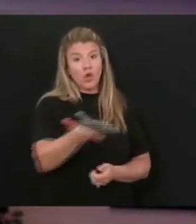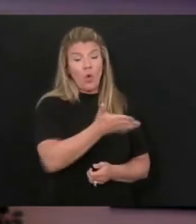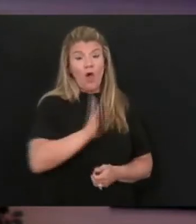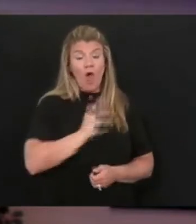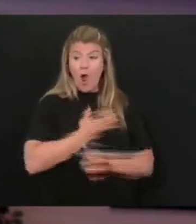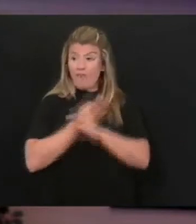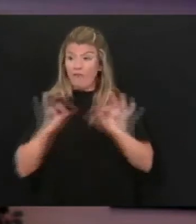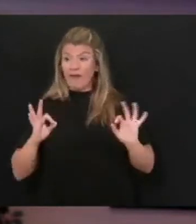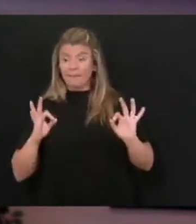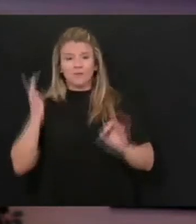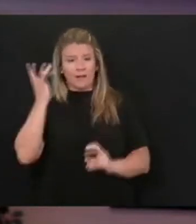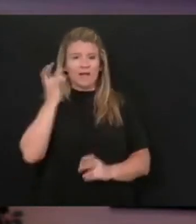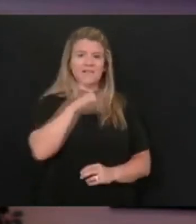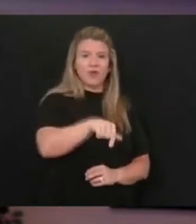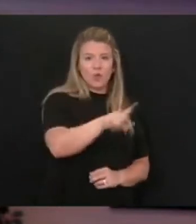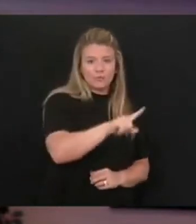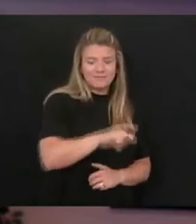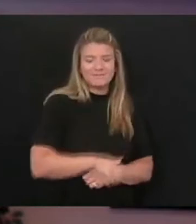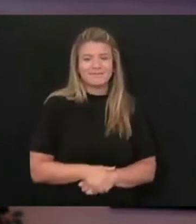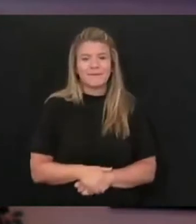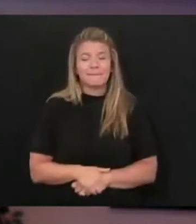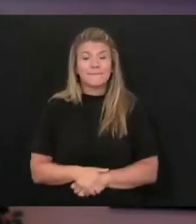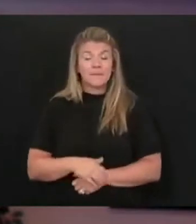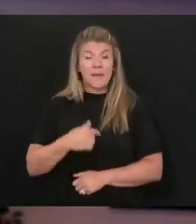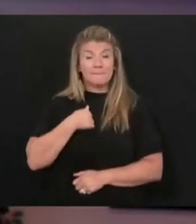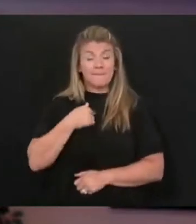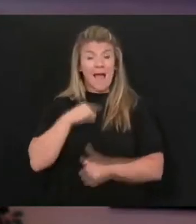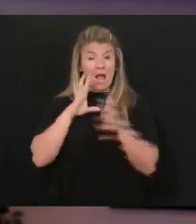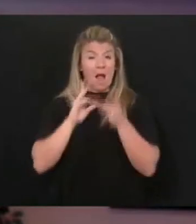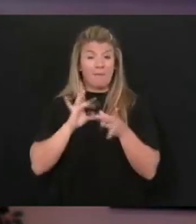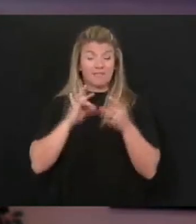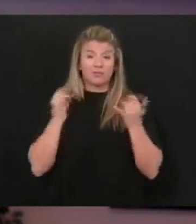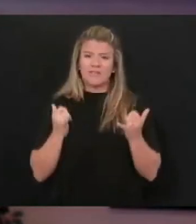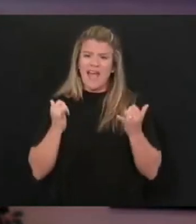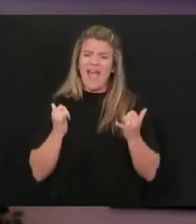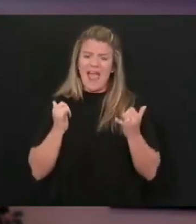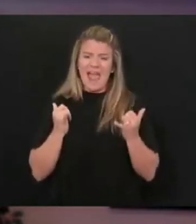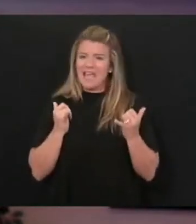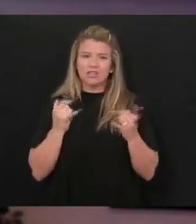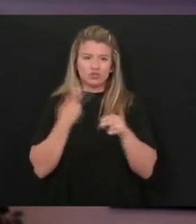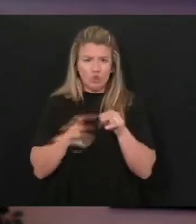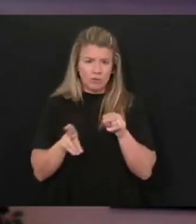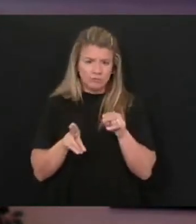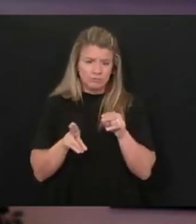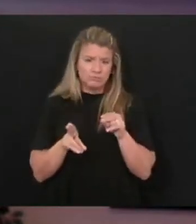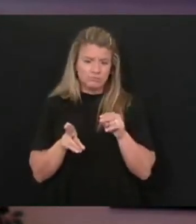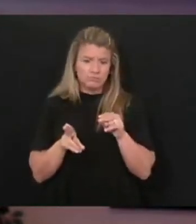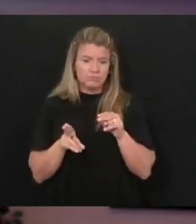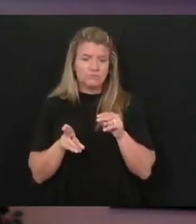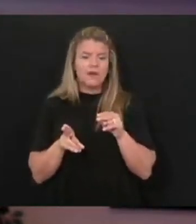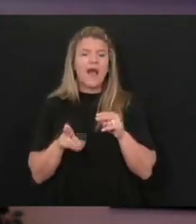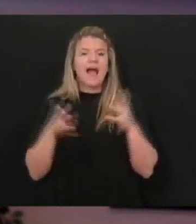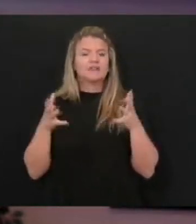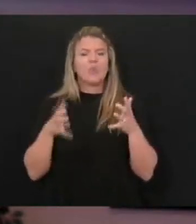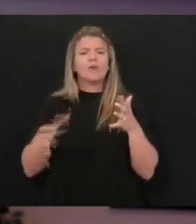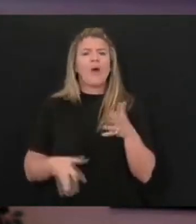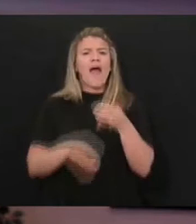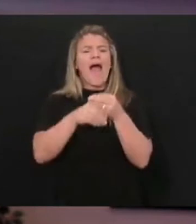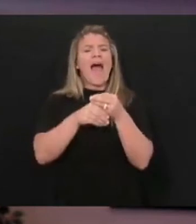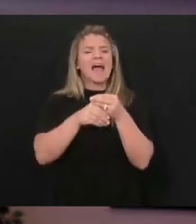each day. I'd like to limit my comments to say, as the Governor has